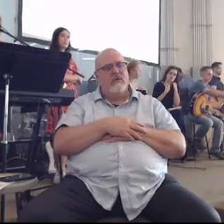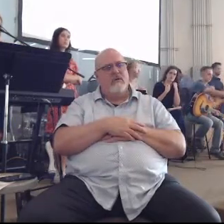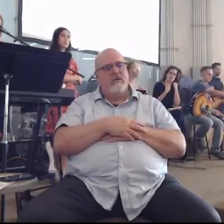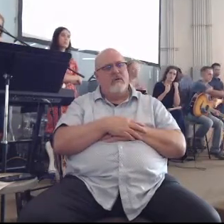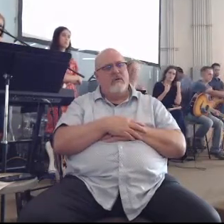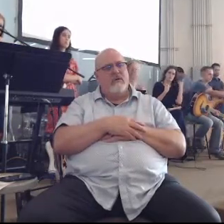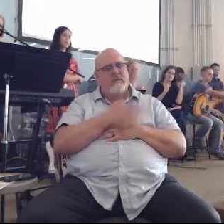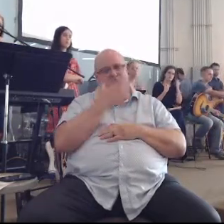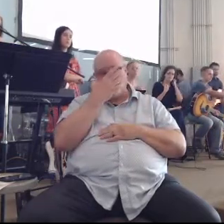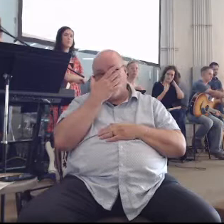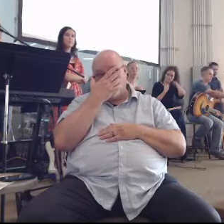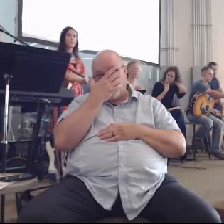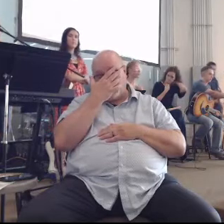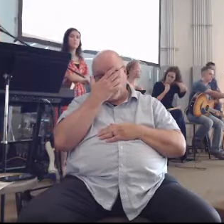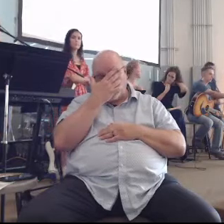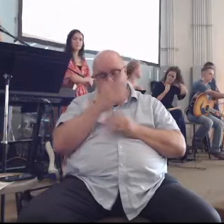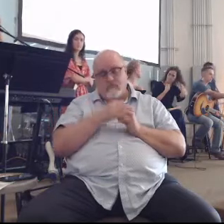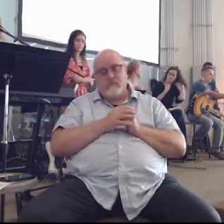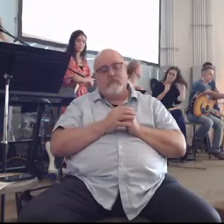right so as you